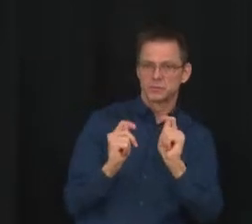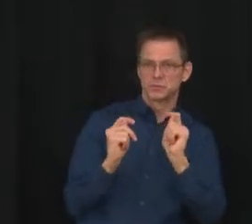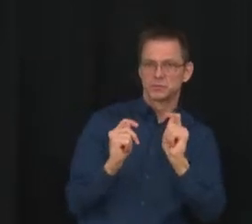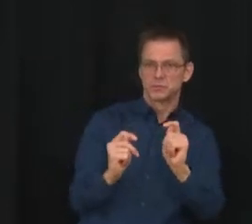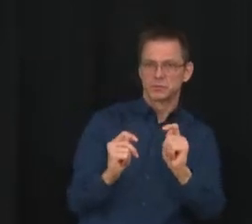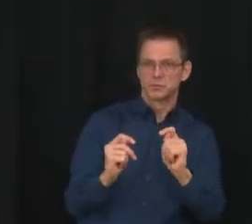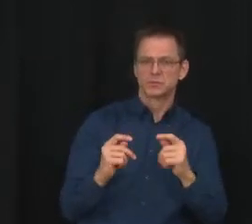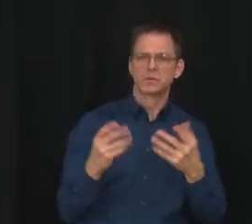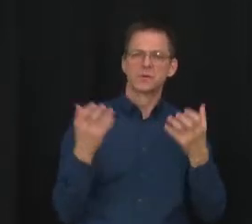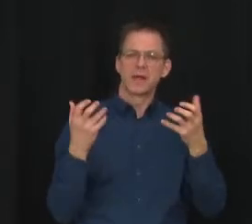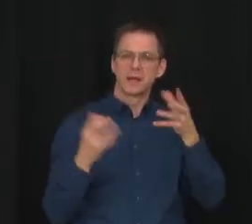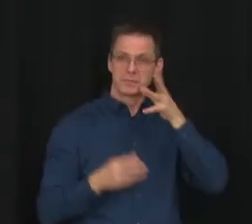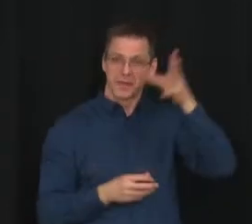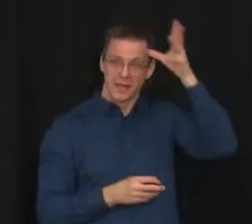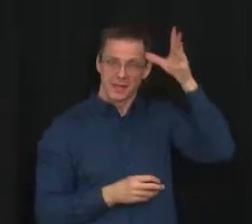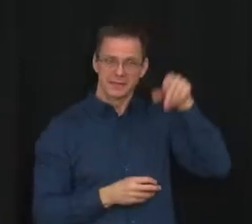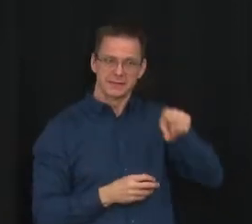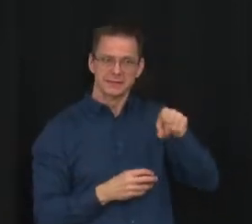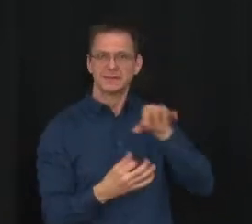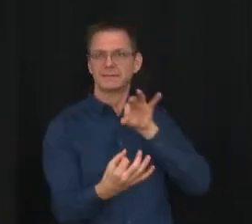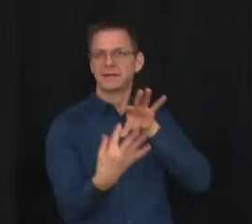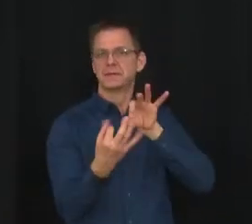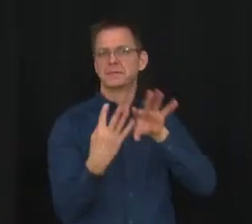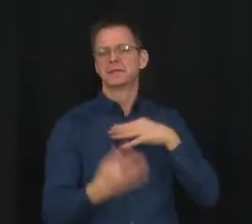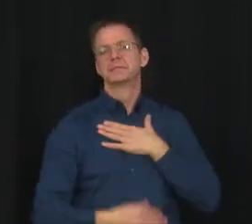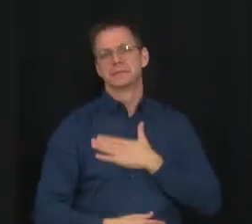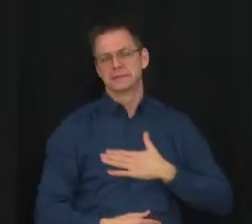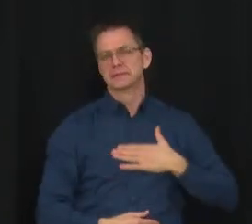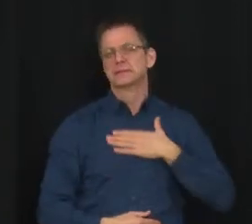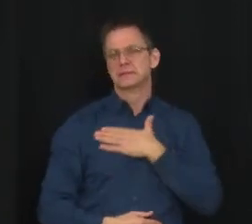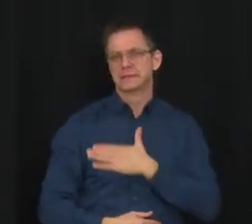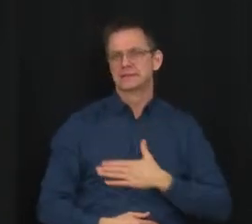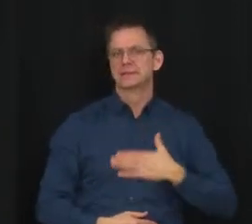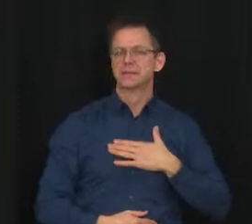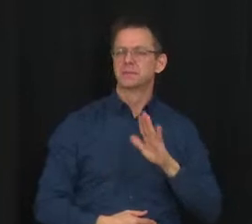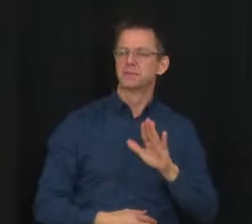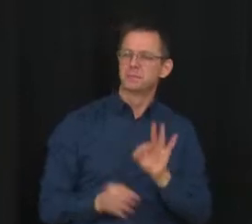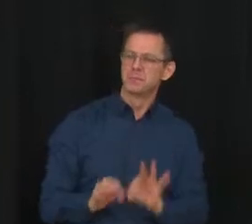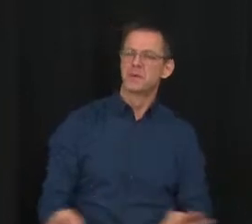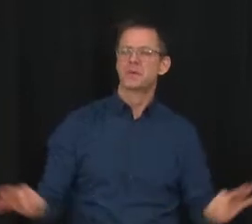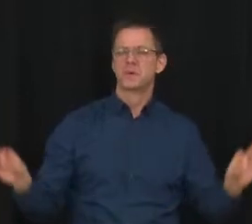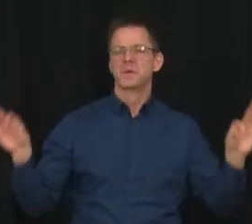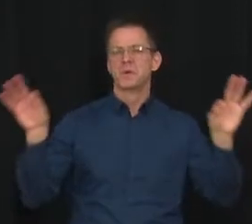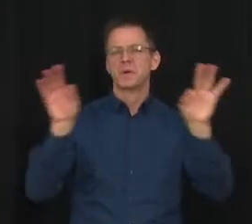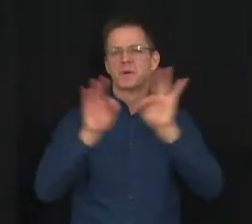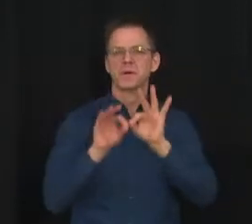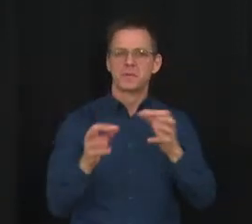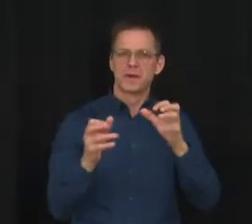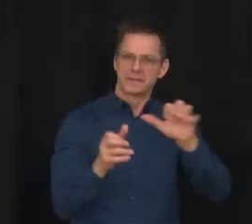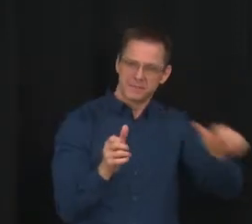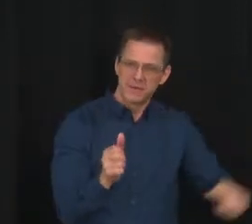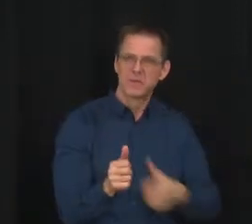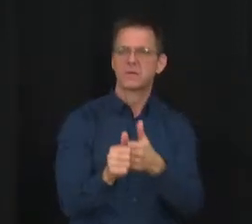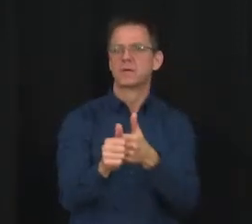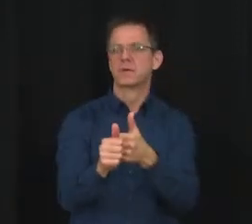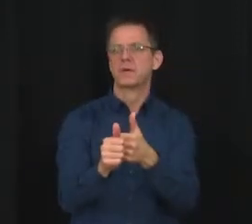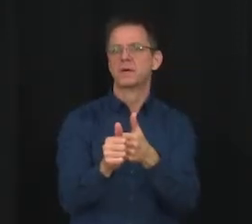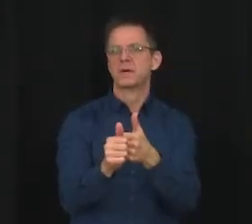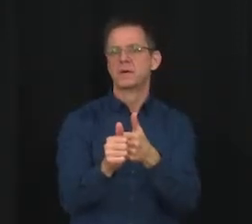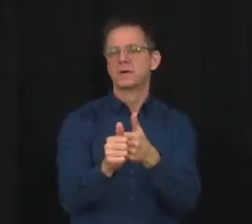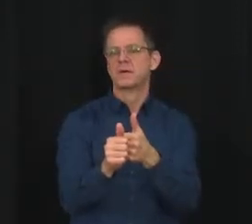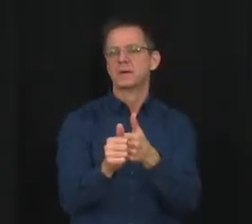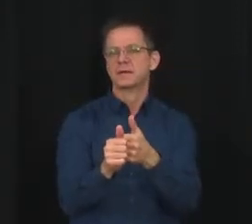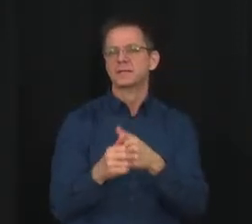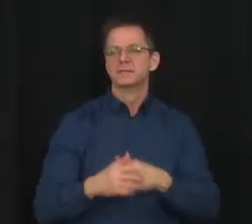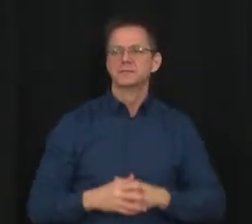crucial step to help students close the gap on pandemic learning, and it builds on our investment of up to $45 million to address COVID-related